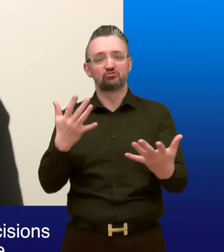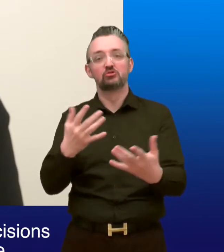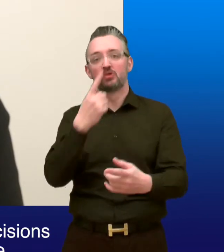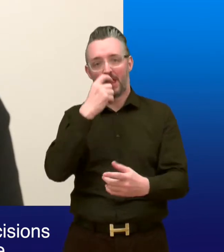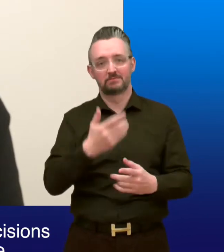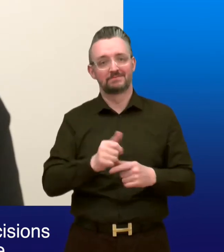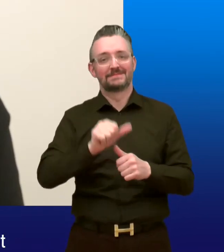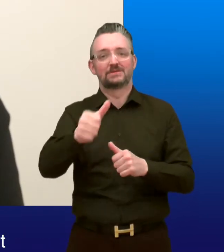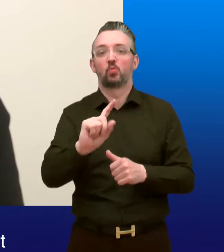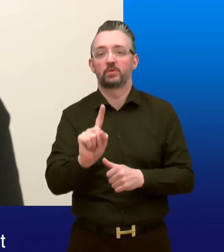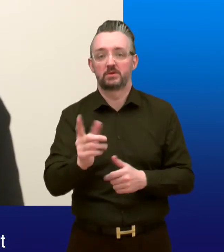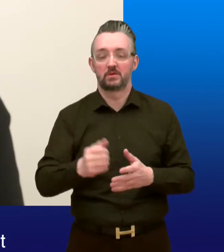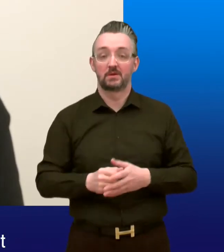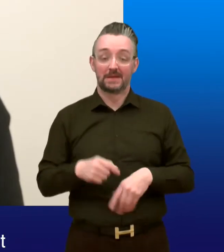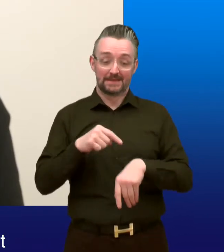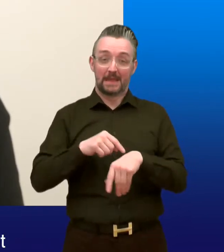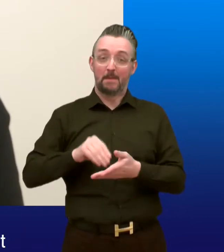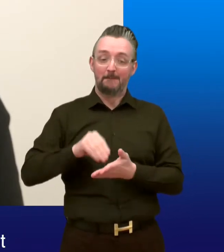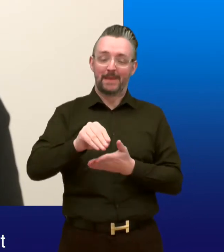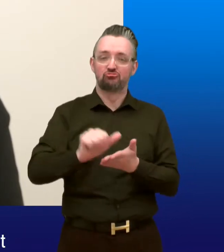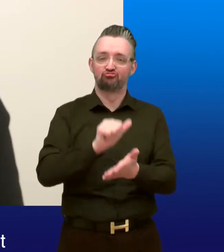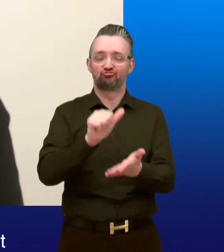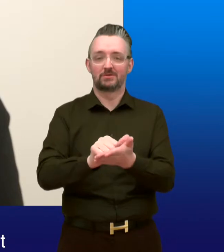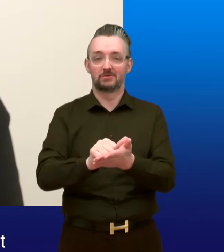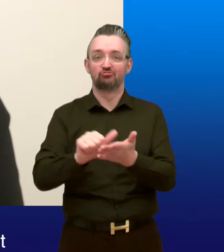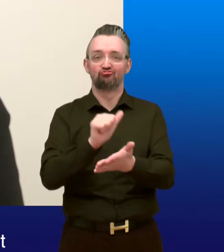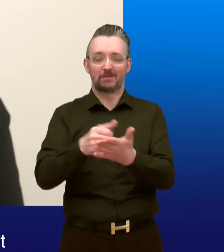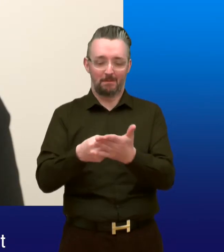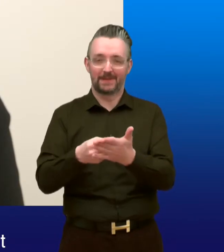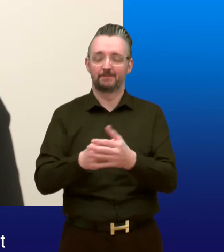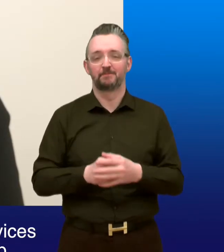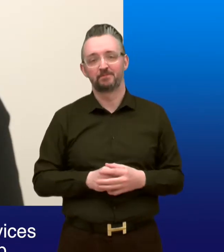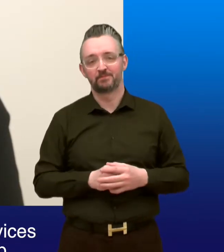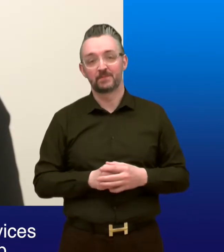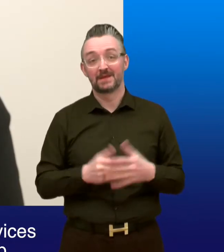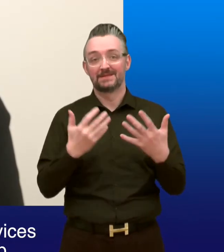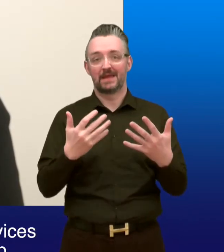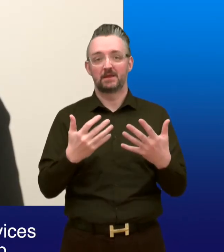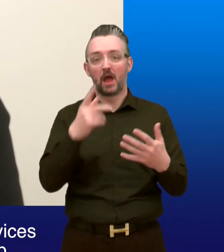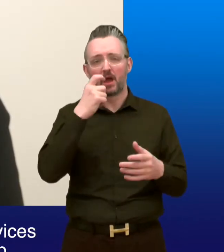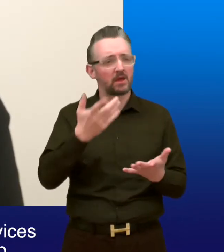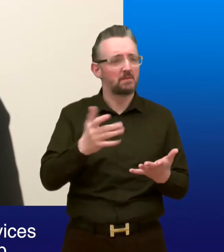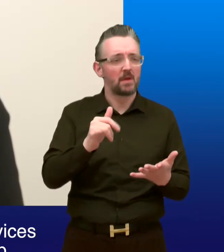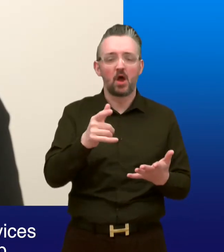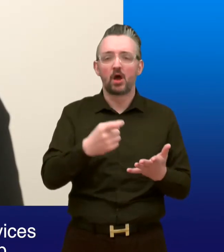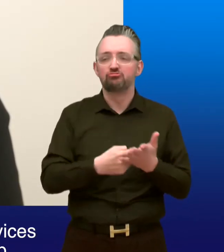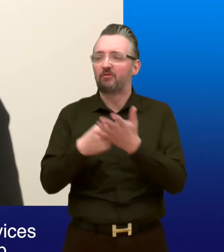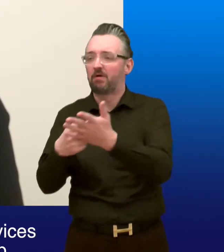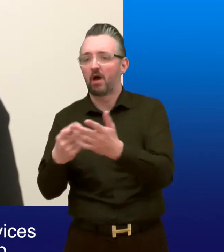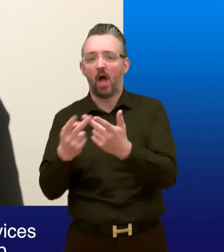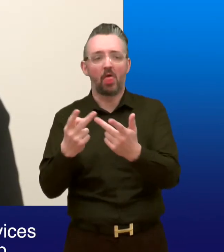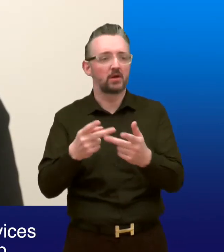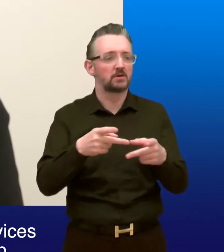disagree. 9. Pay you on time in the right amount. 10. Refer you to other organisations,